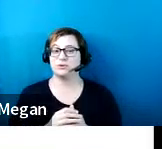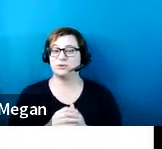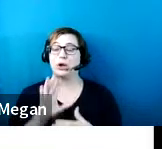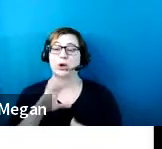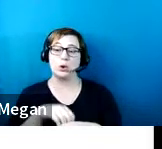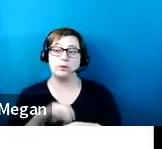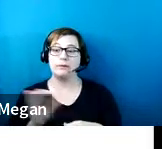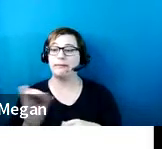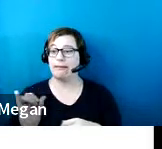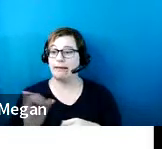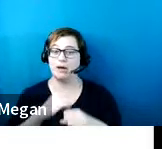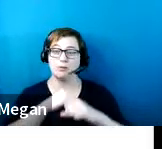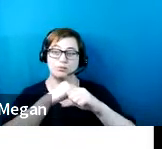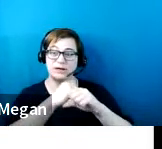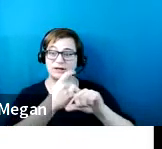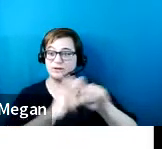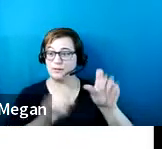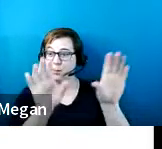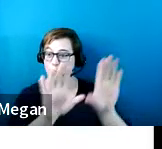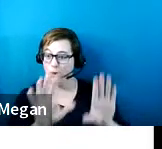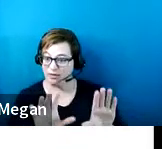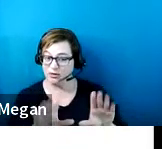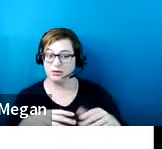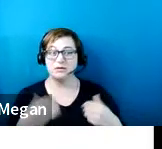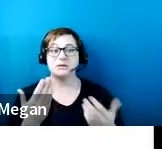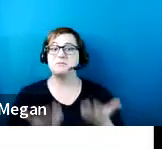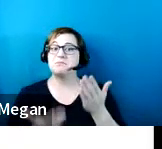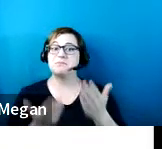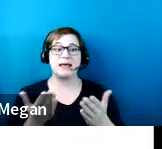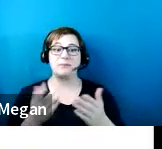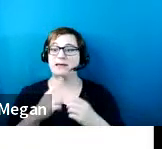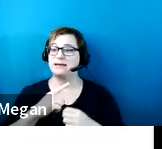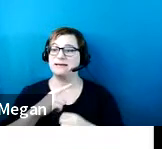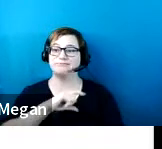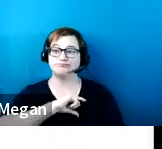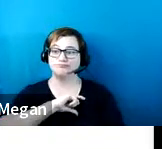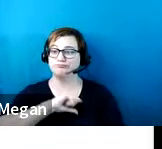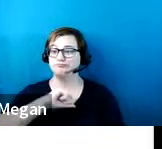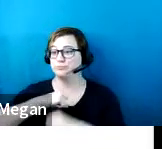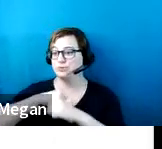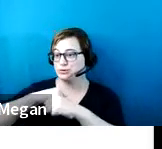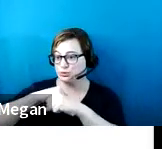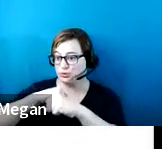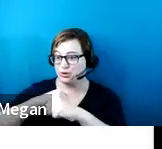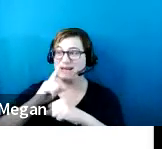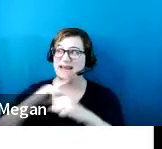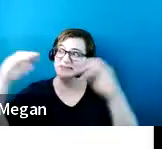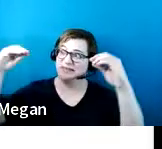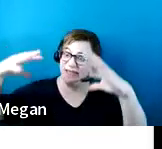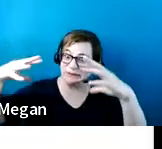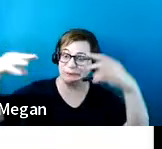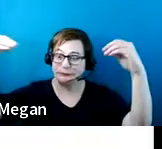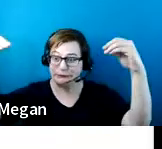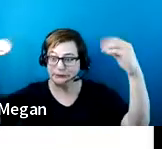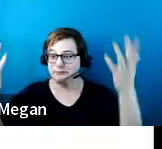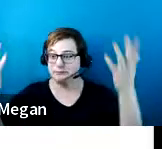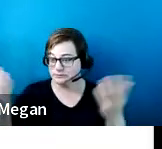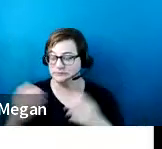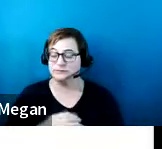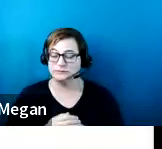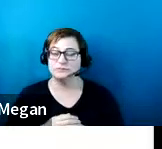protection from the weather, maybe the security issues, how it is lit or lighting, and